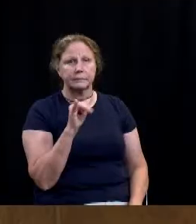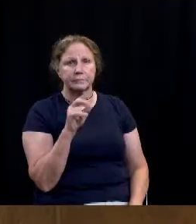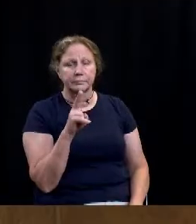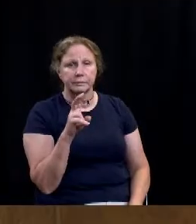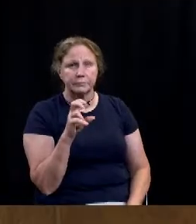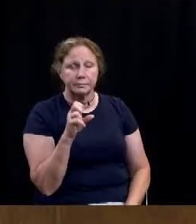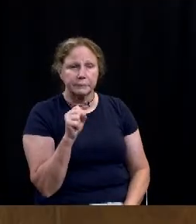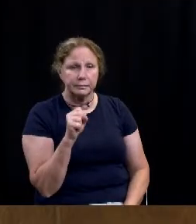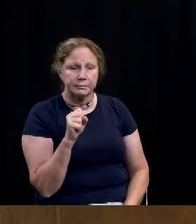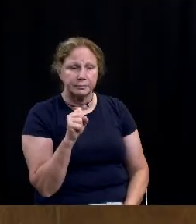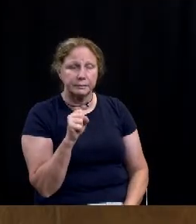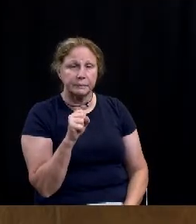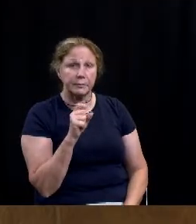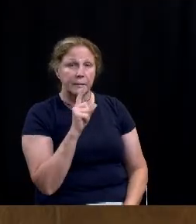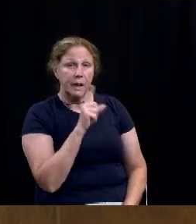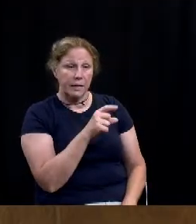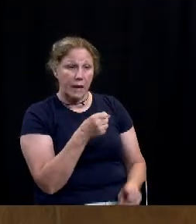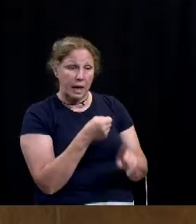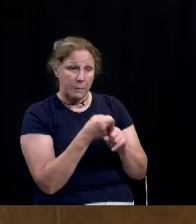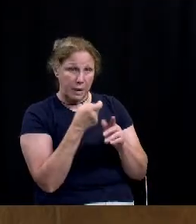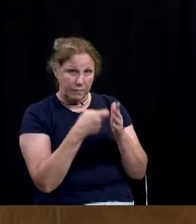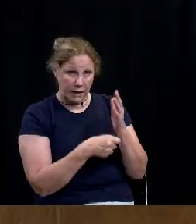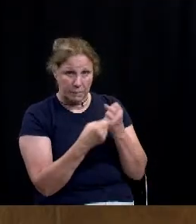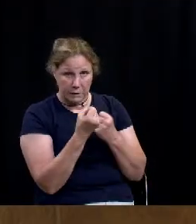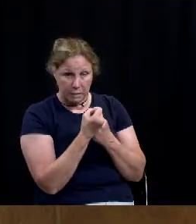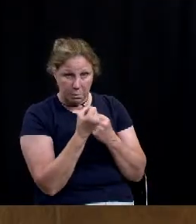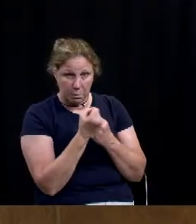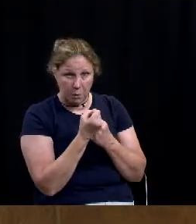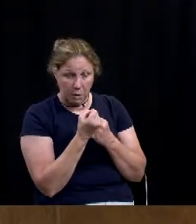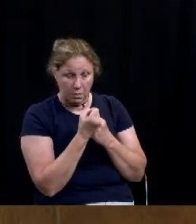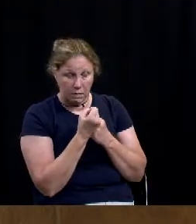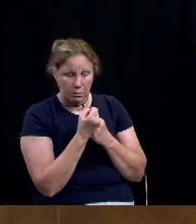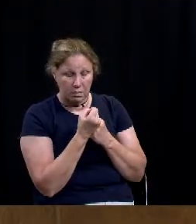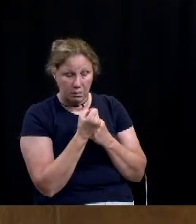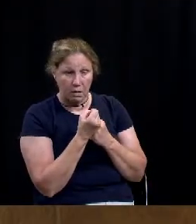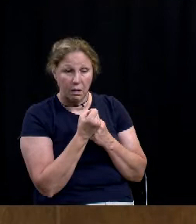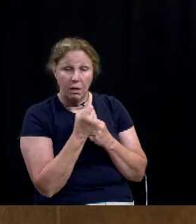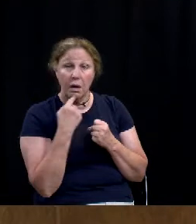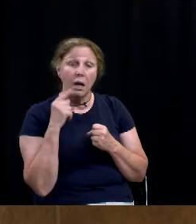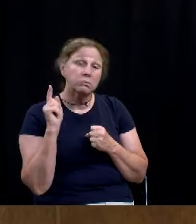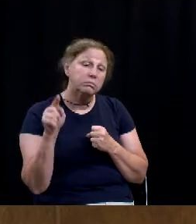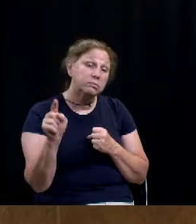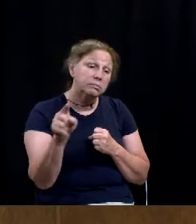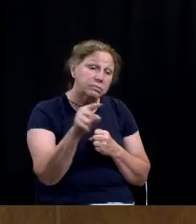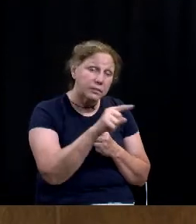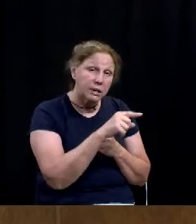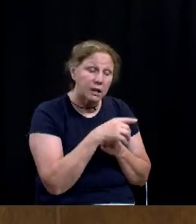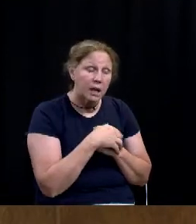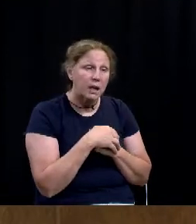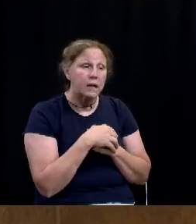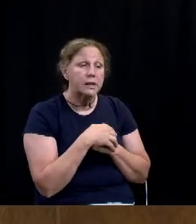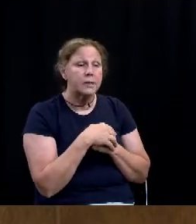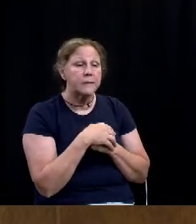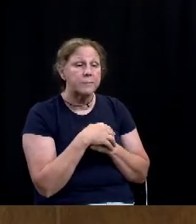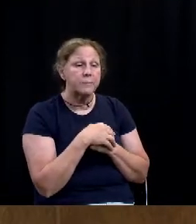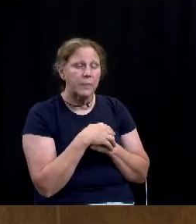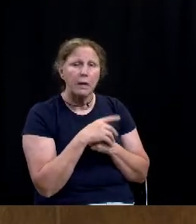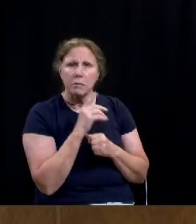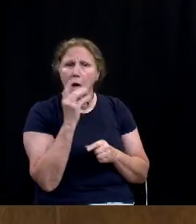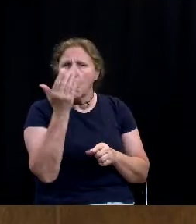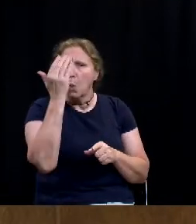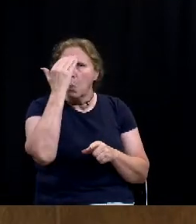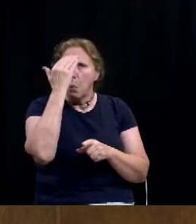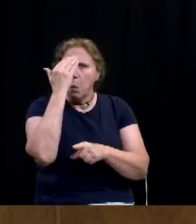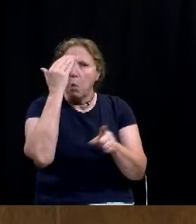In full support of impact fees, don't think there's anyone that I've talked to on the matter that doesn't understand the need to